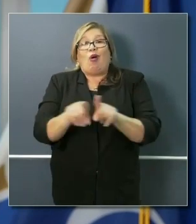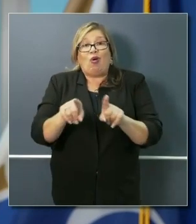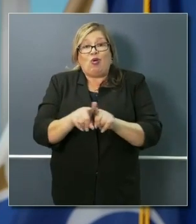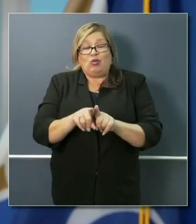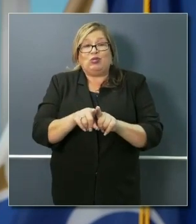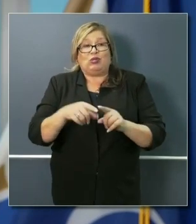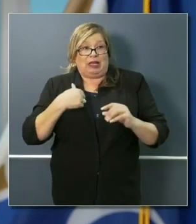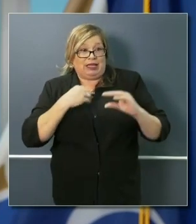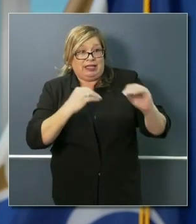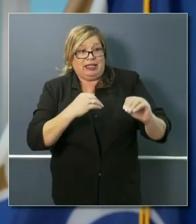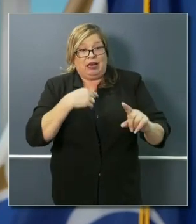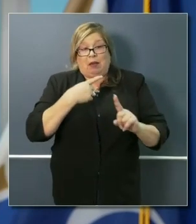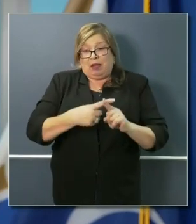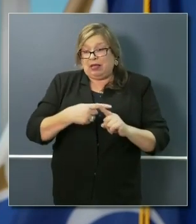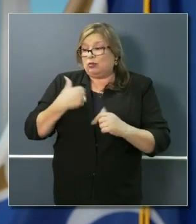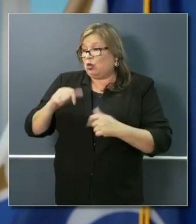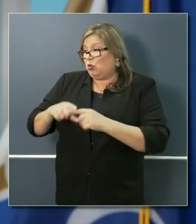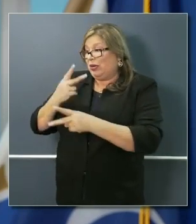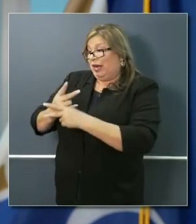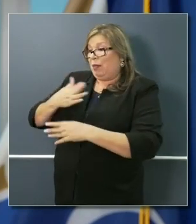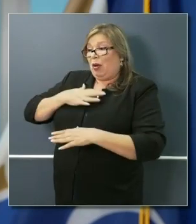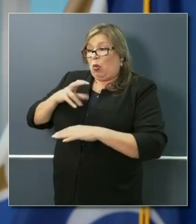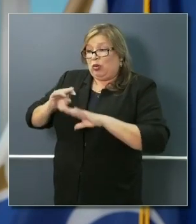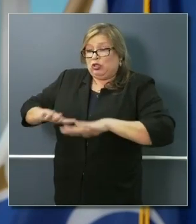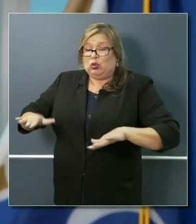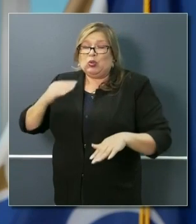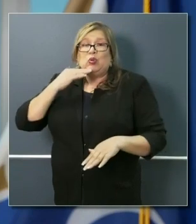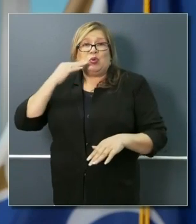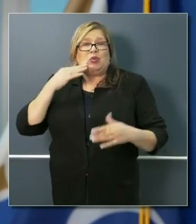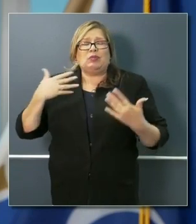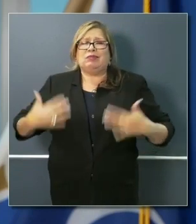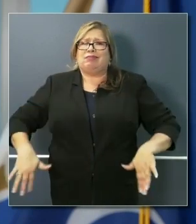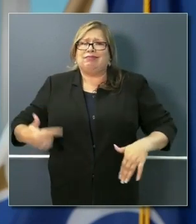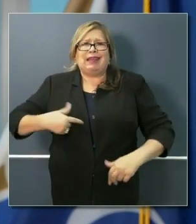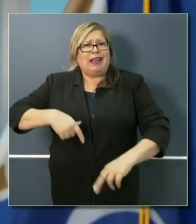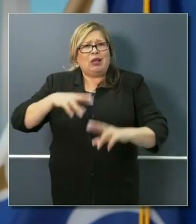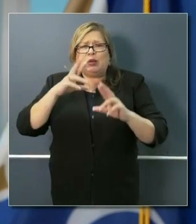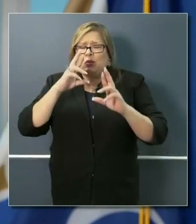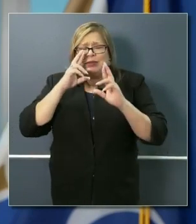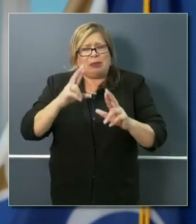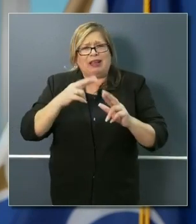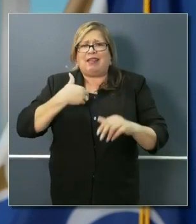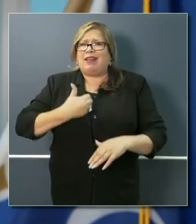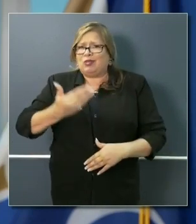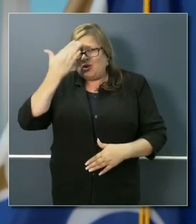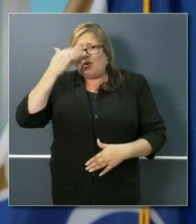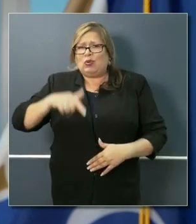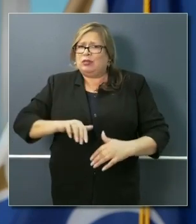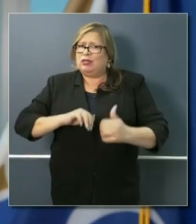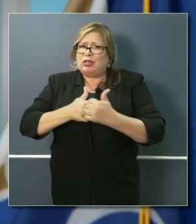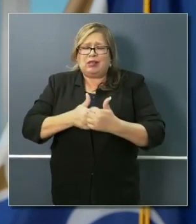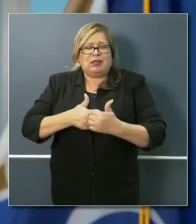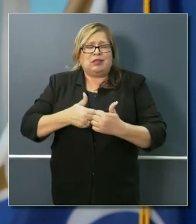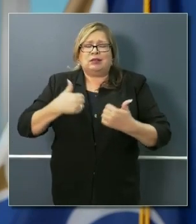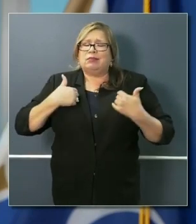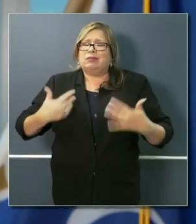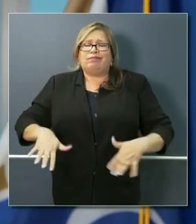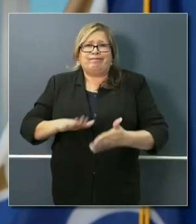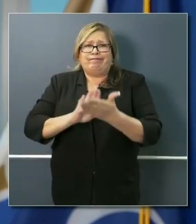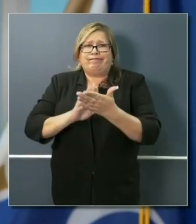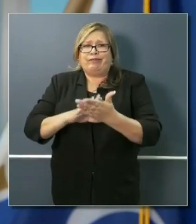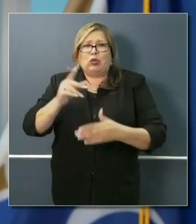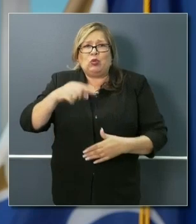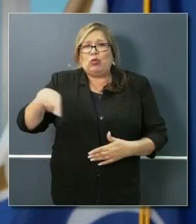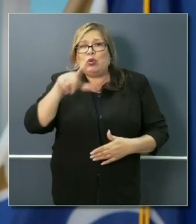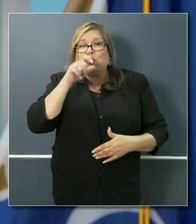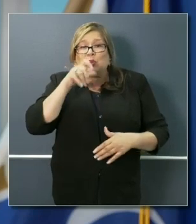take care of their own at home. And so deep respect and empathy, once again, and admiration for those that